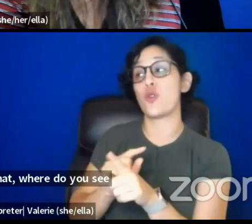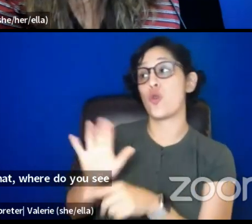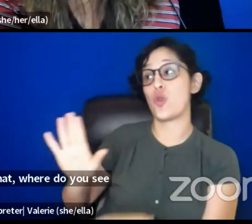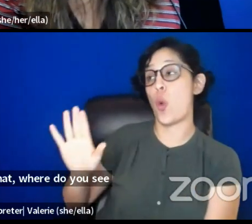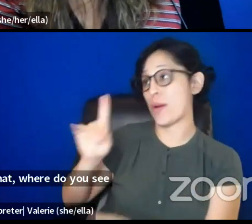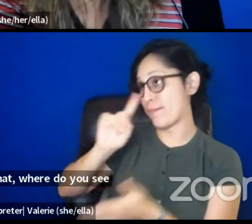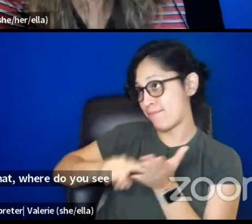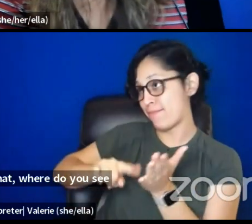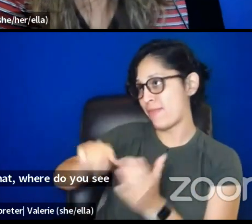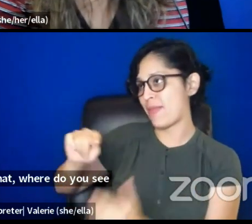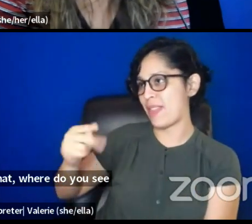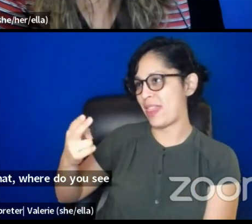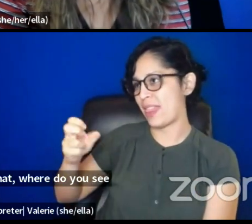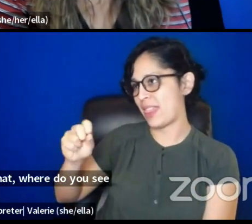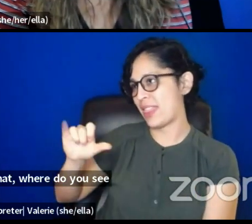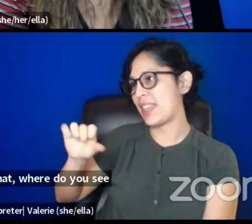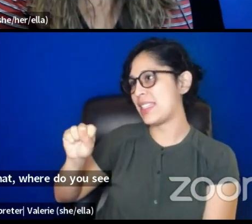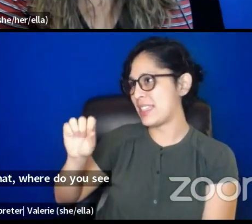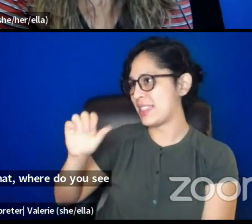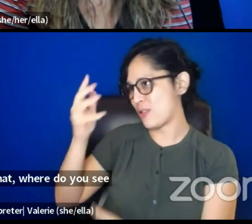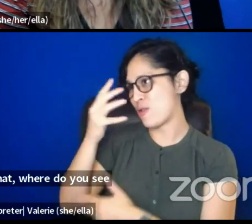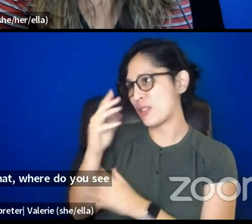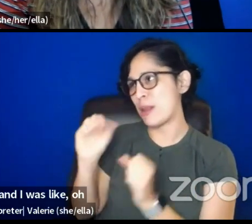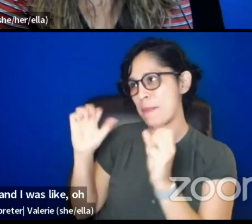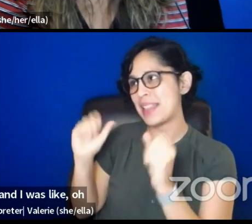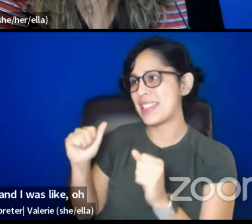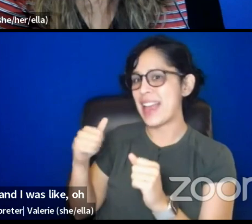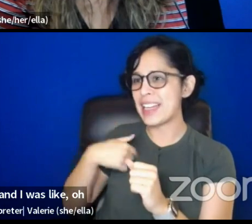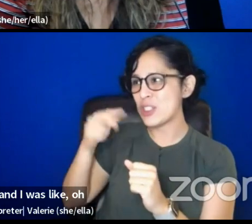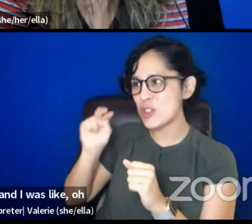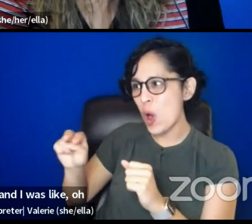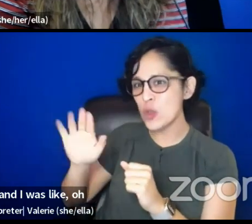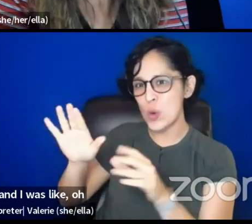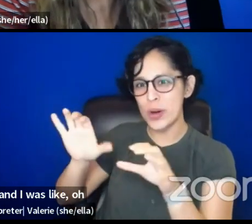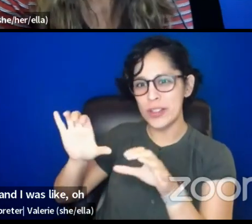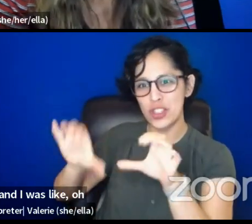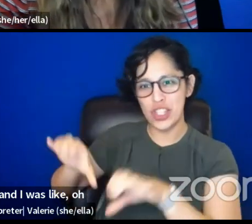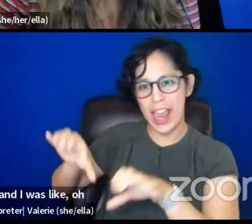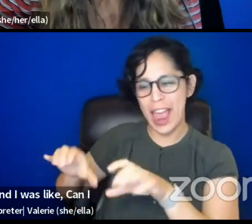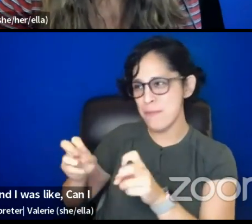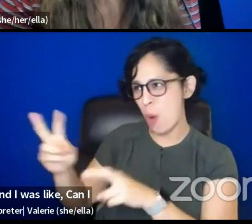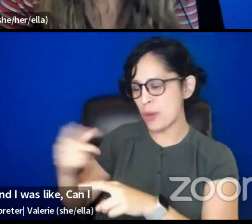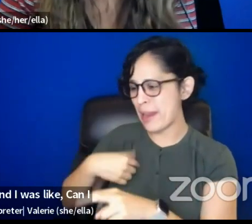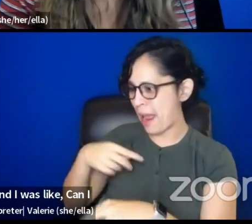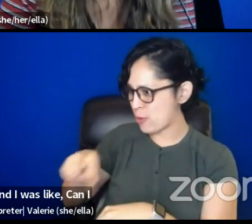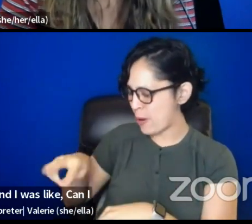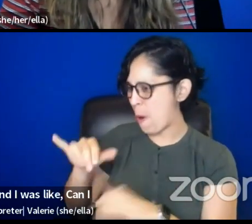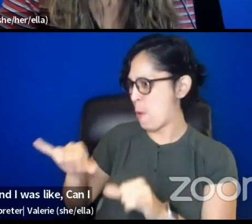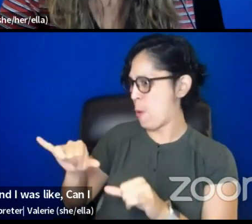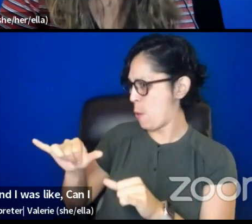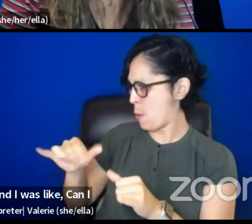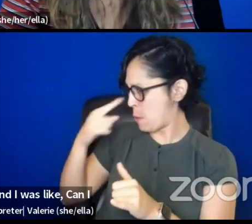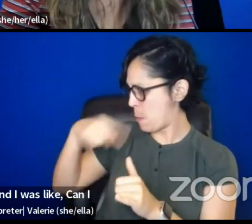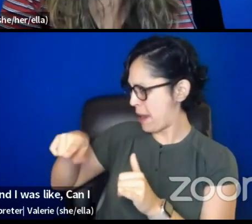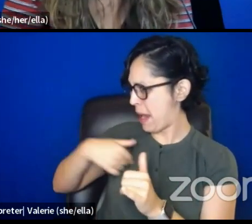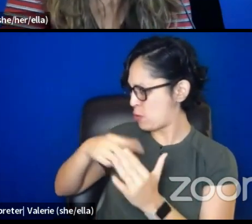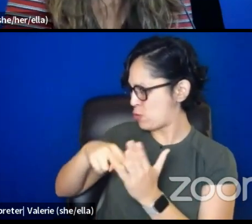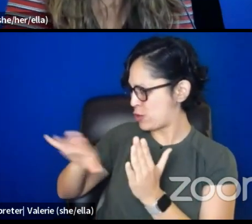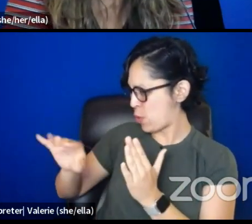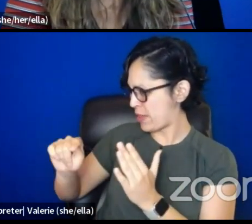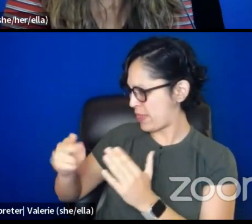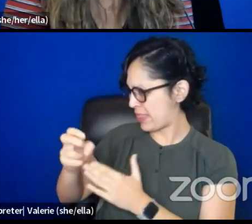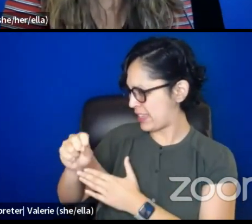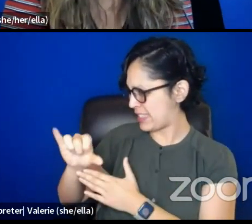I saw you in a chat the other day, and I was like, can I read that when you're done? It sounds incredible. First of great job.